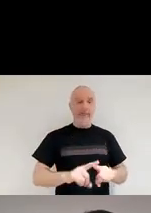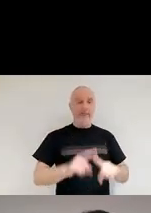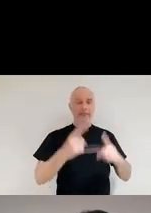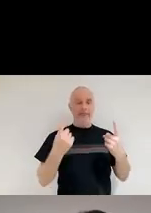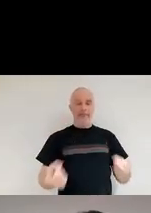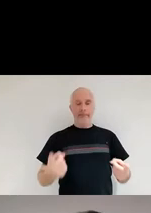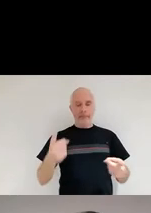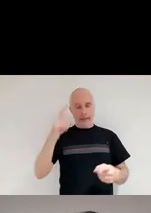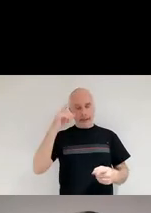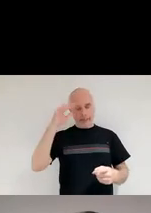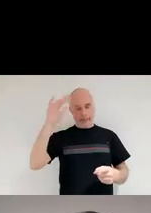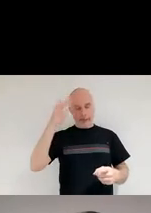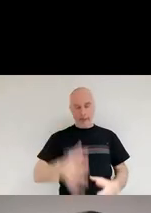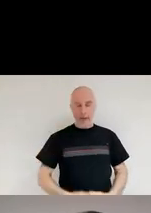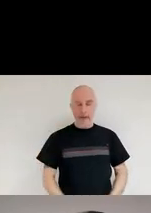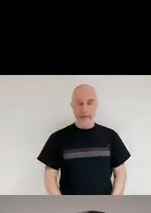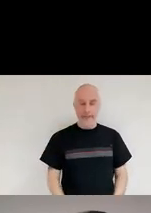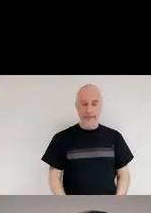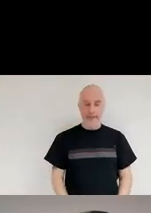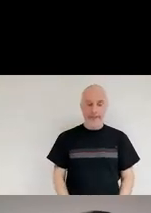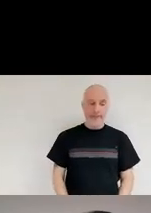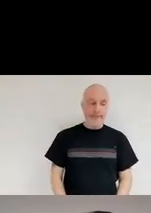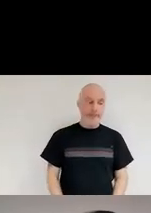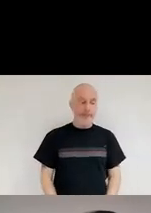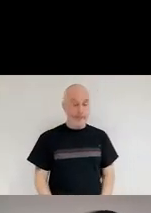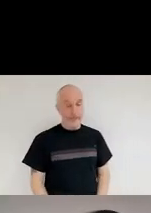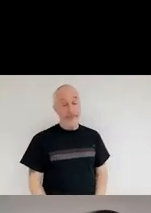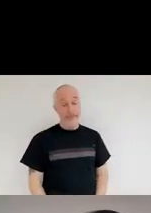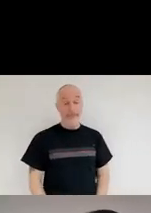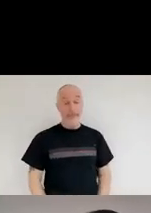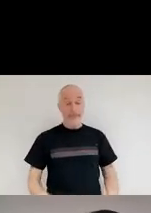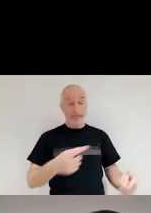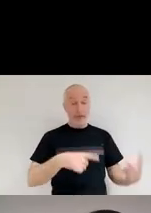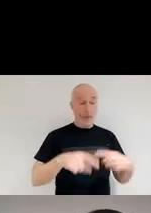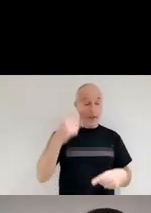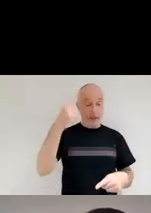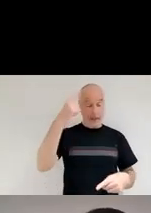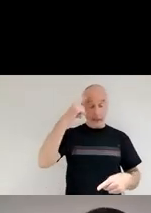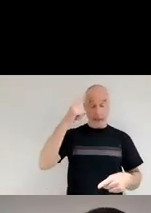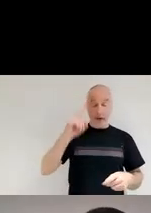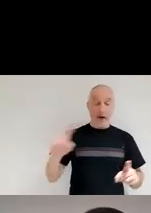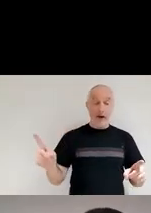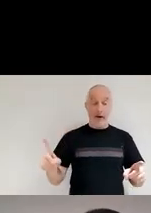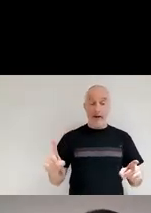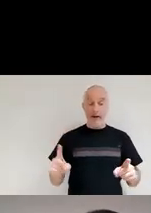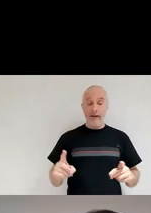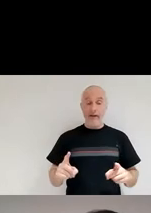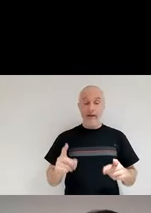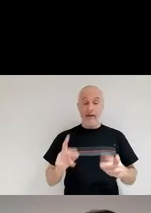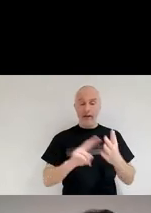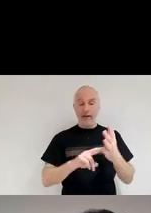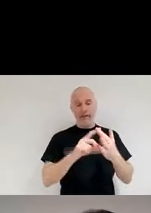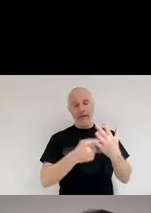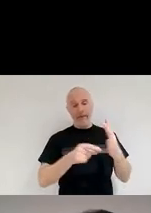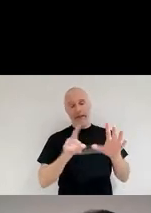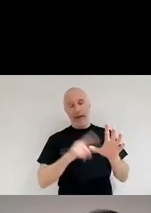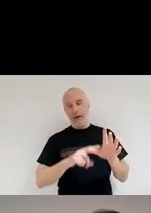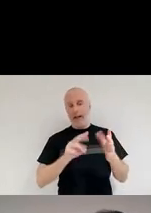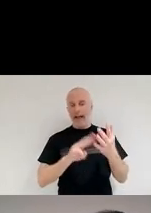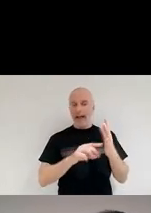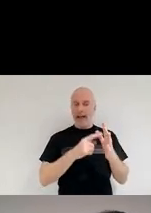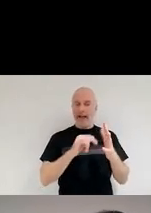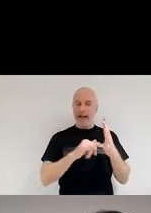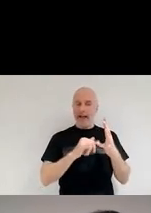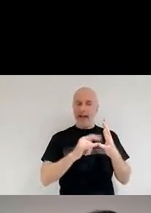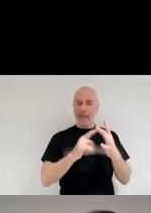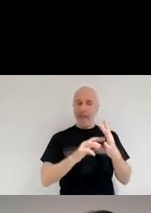And that's when we started thinking of very massive stars instead. Now, you remember when I was talking